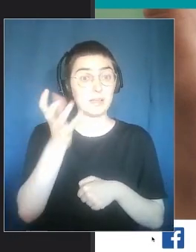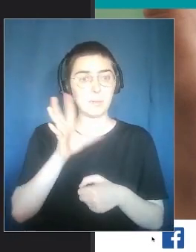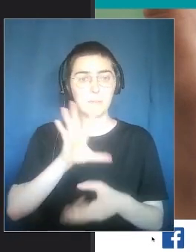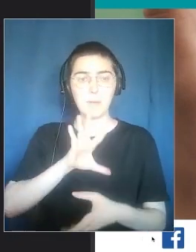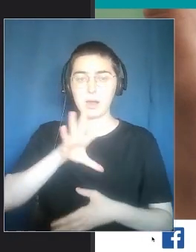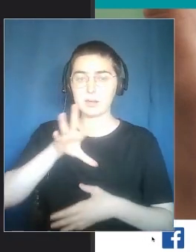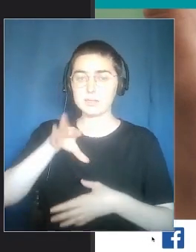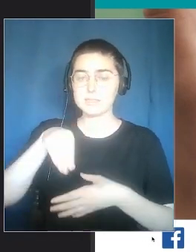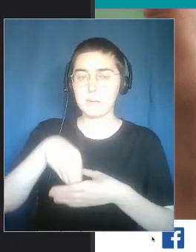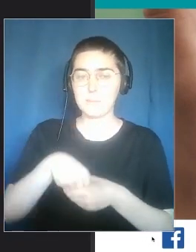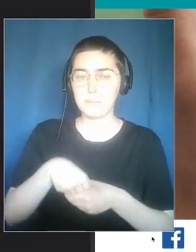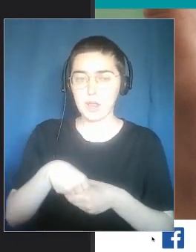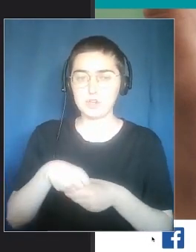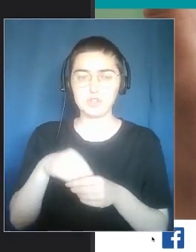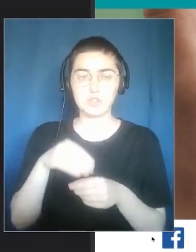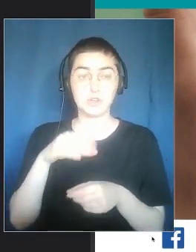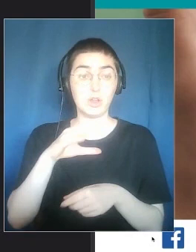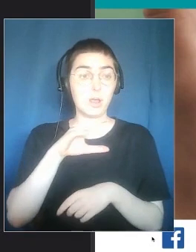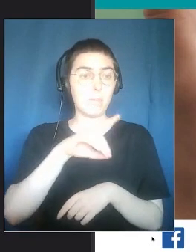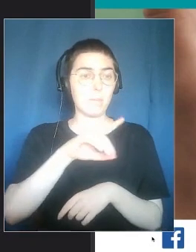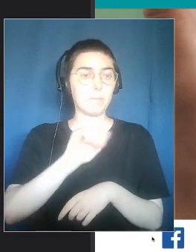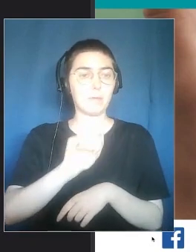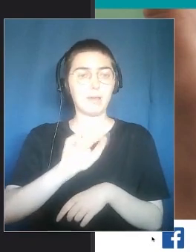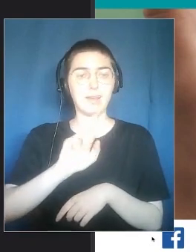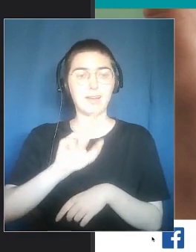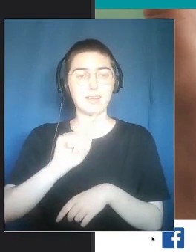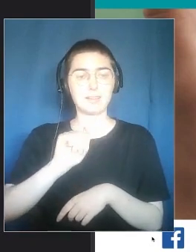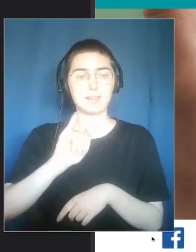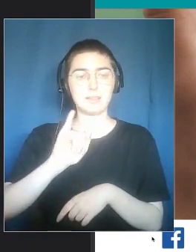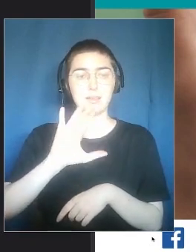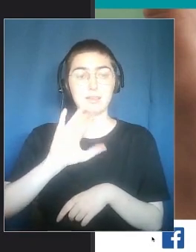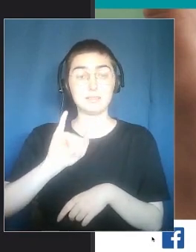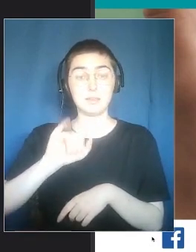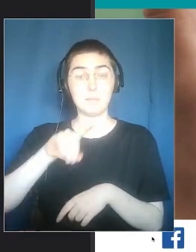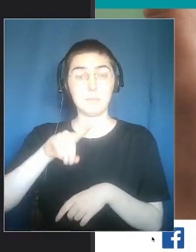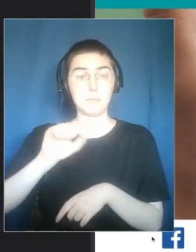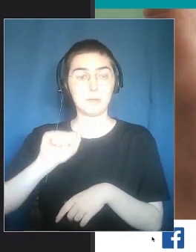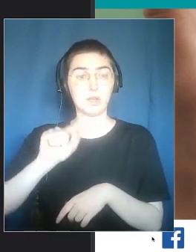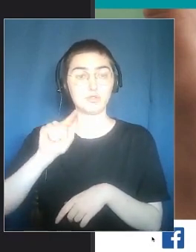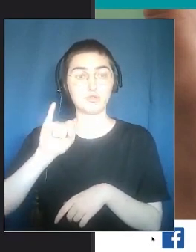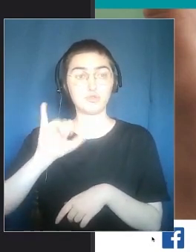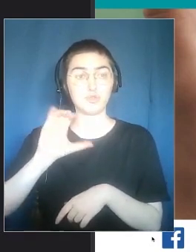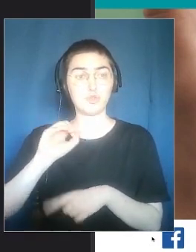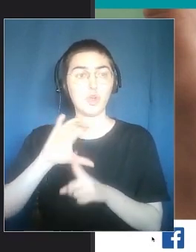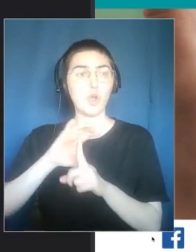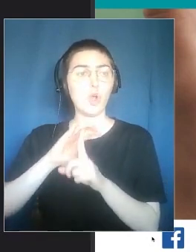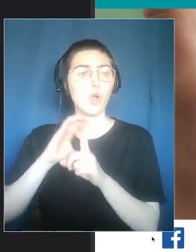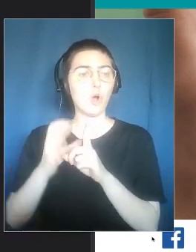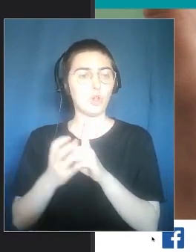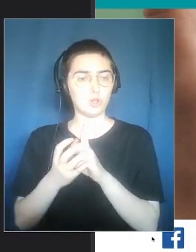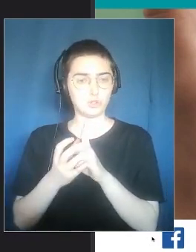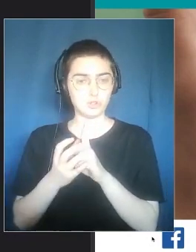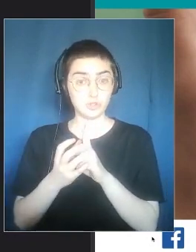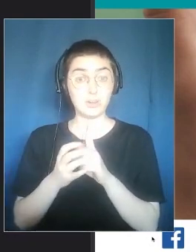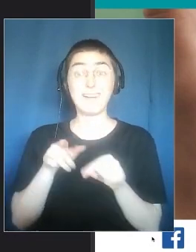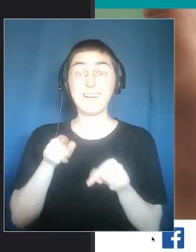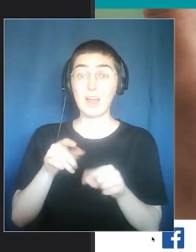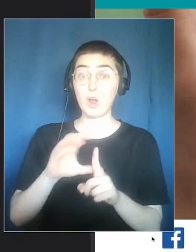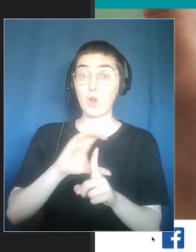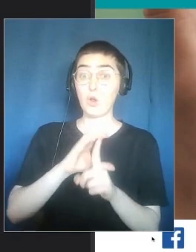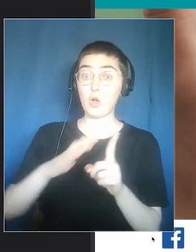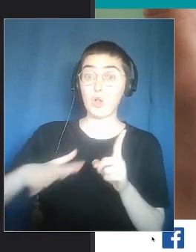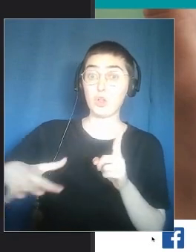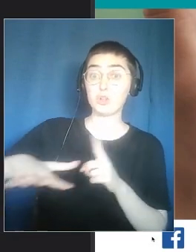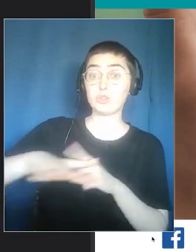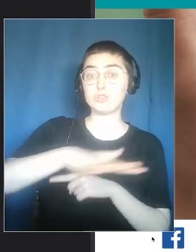And this concept has also been analyzed in literature. But participative